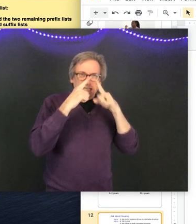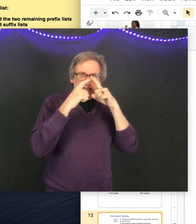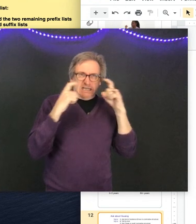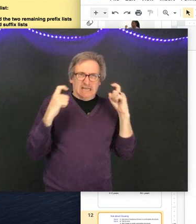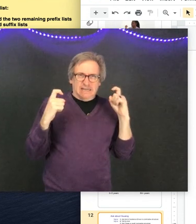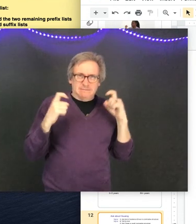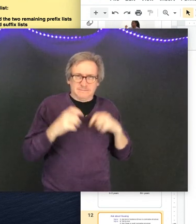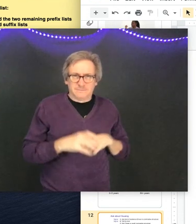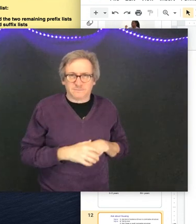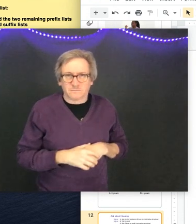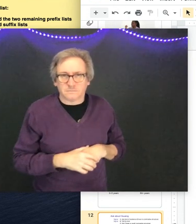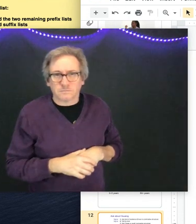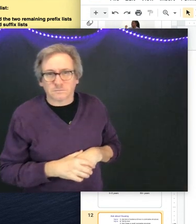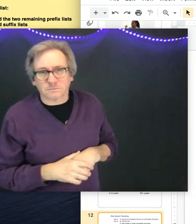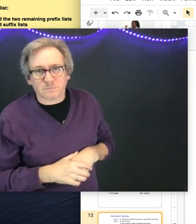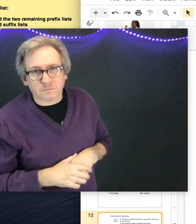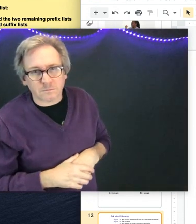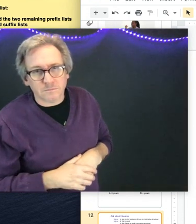Ugly.